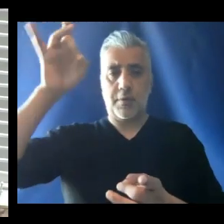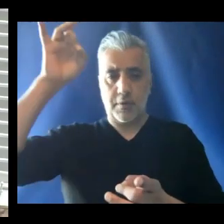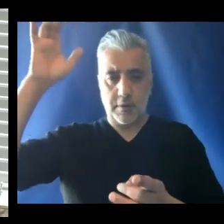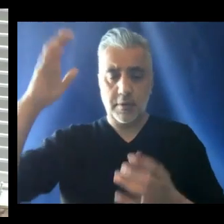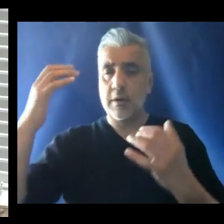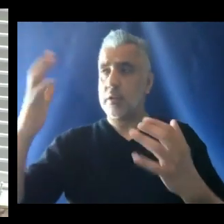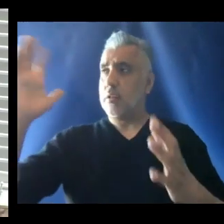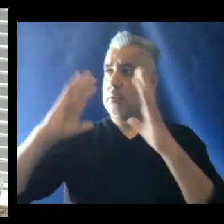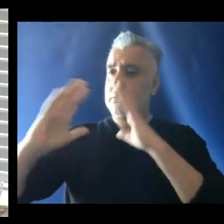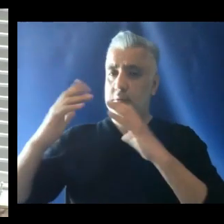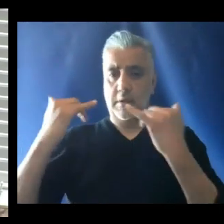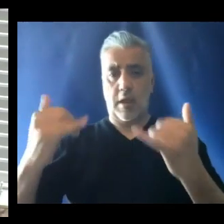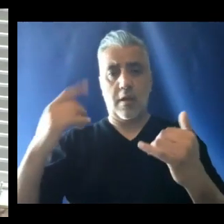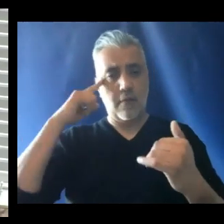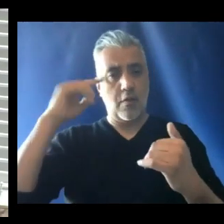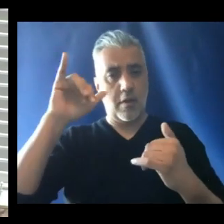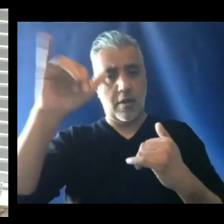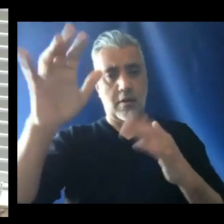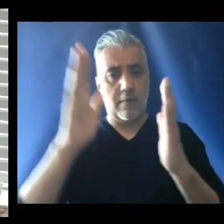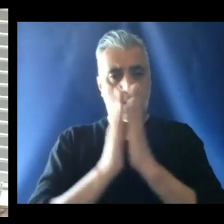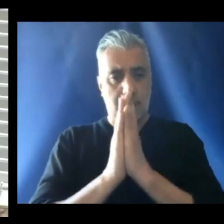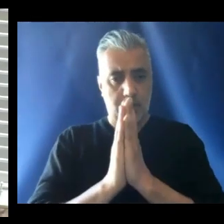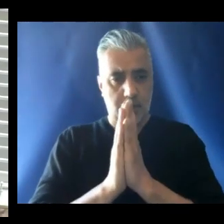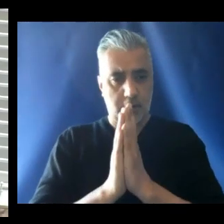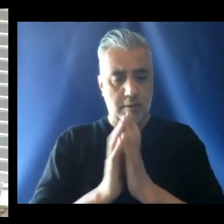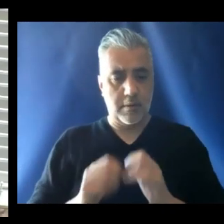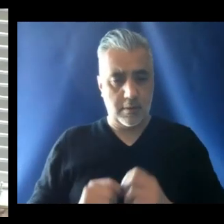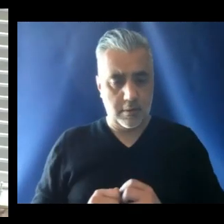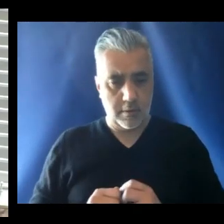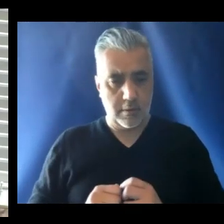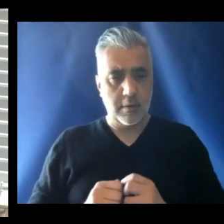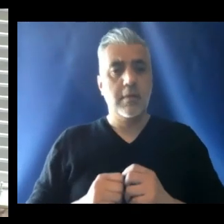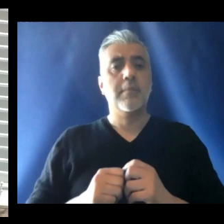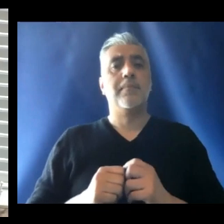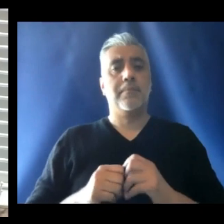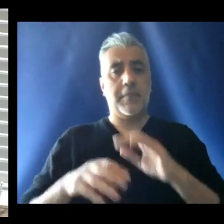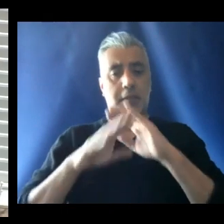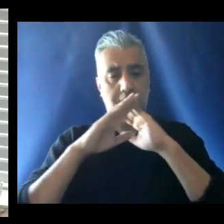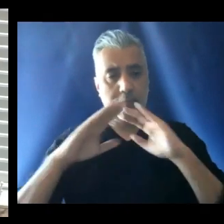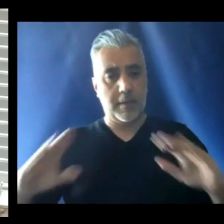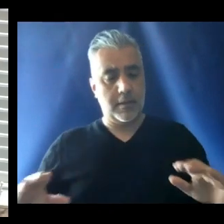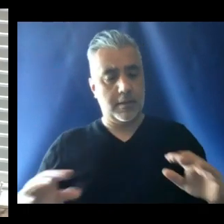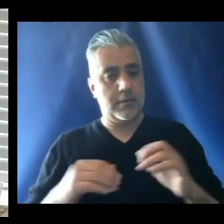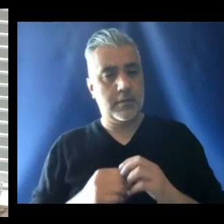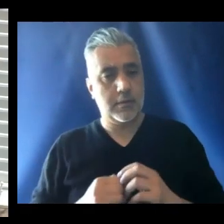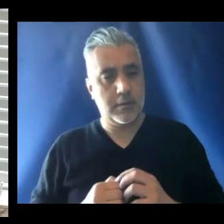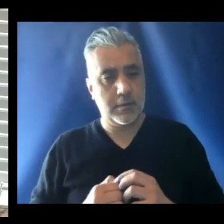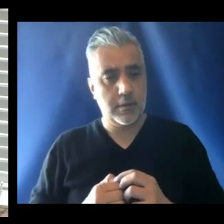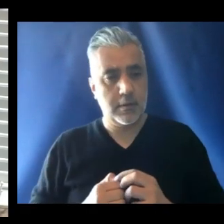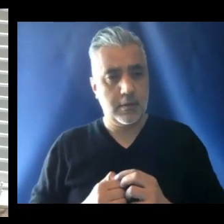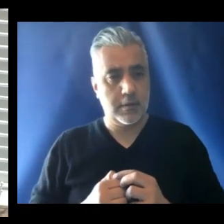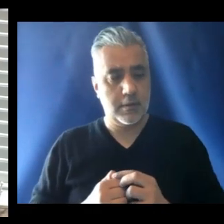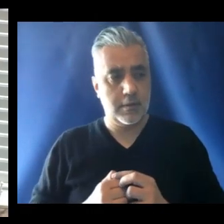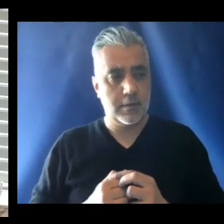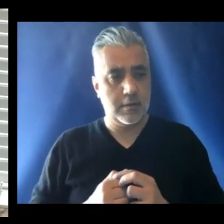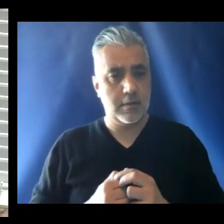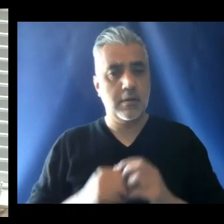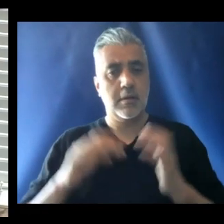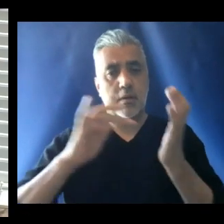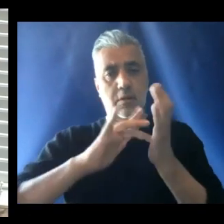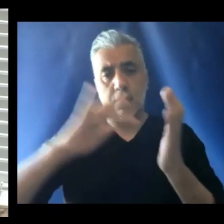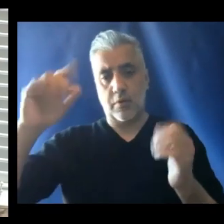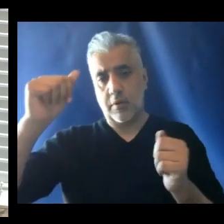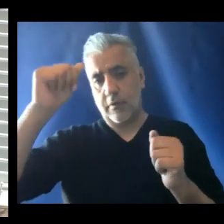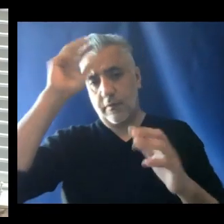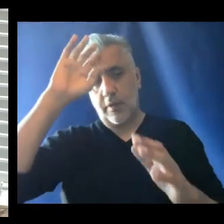et lux perpetua luce a teis, fecchant in pace, Amen. Sitt nomen Domini benedictum,